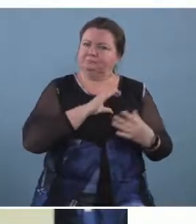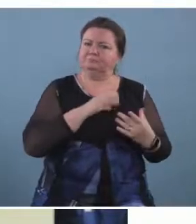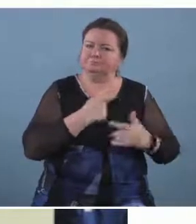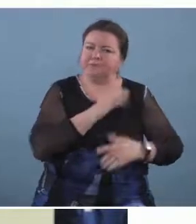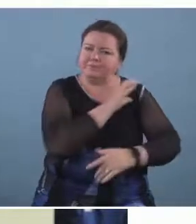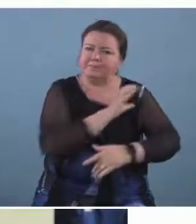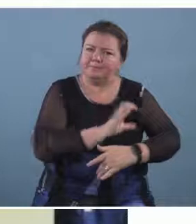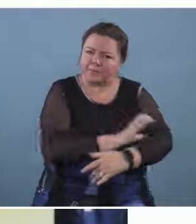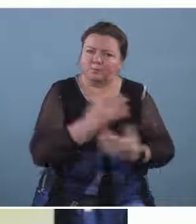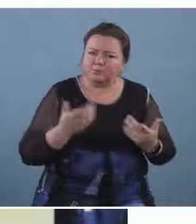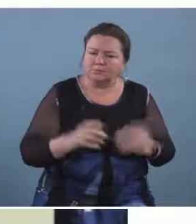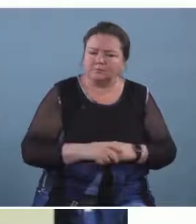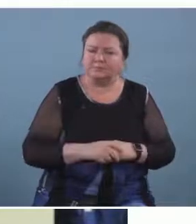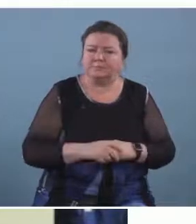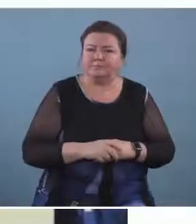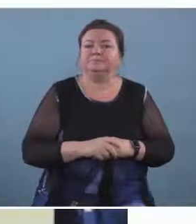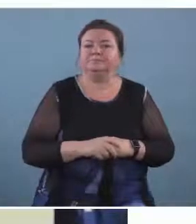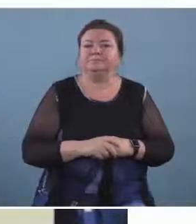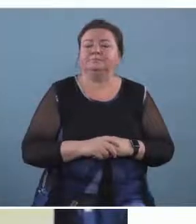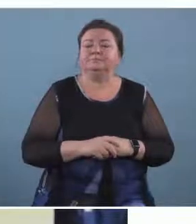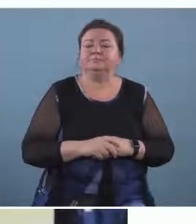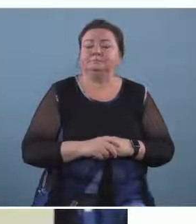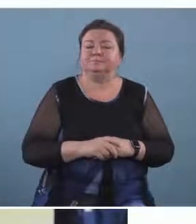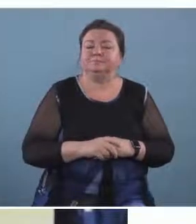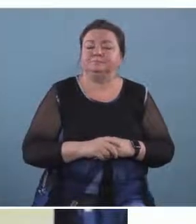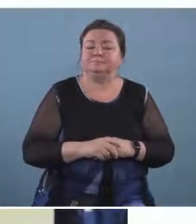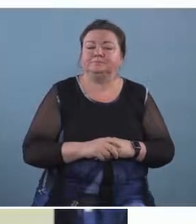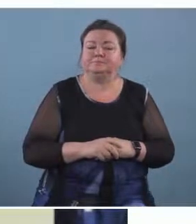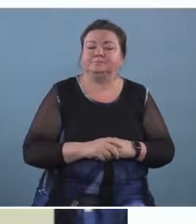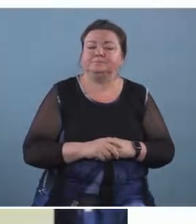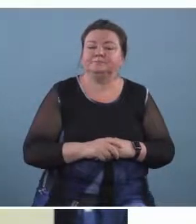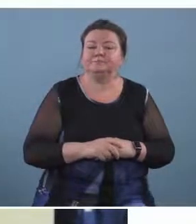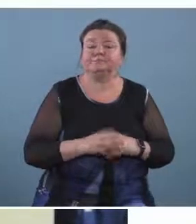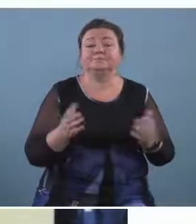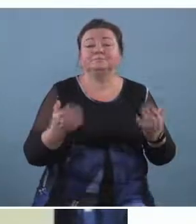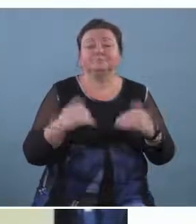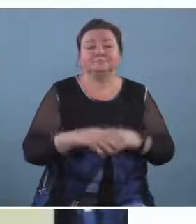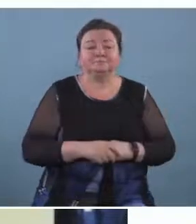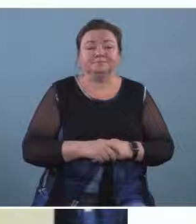next slide please